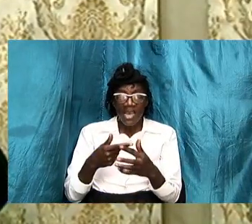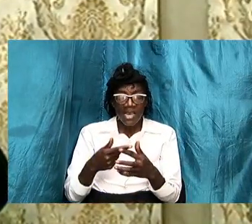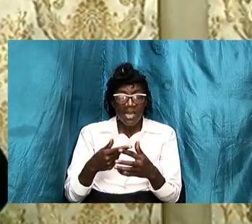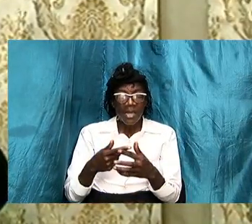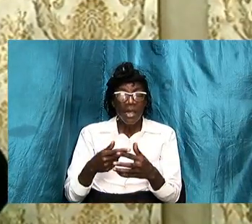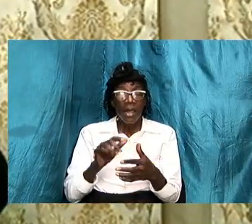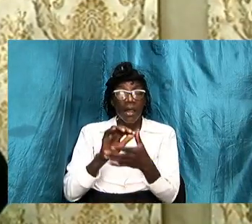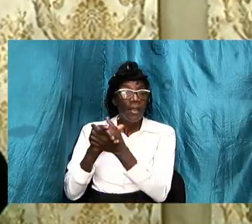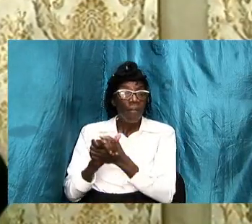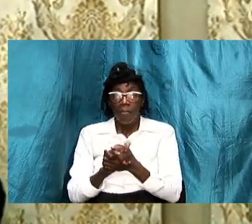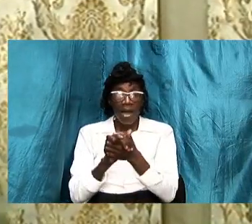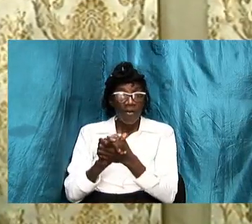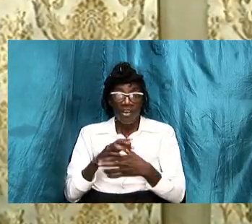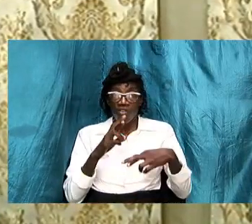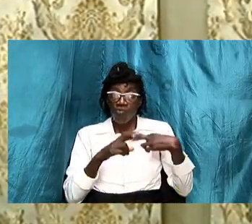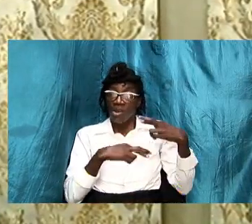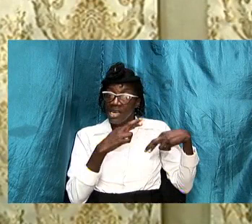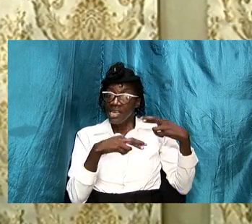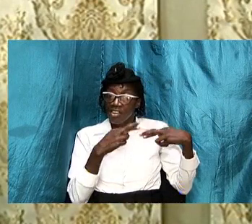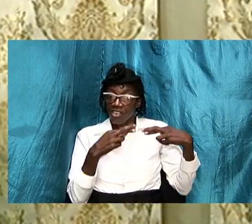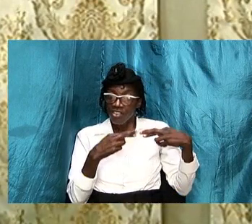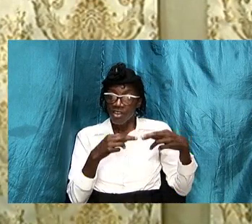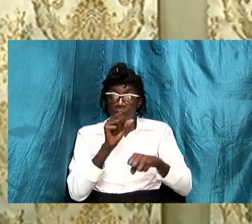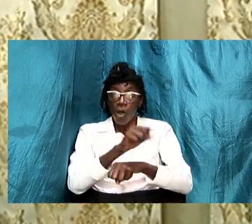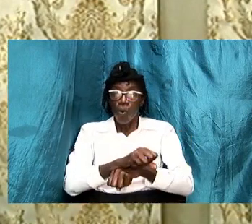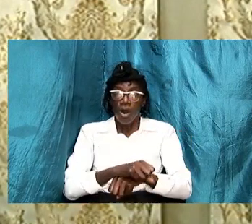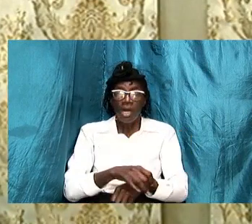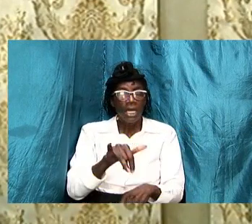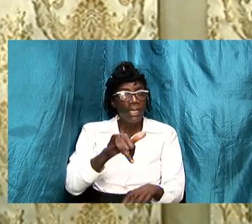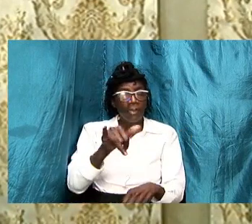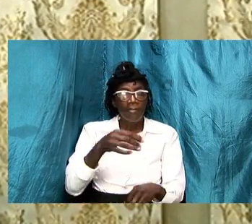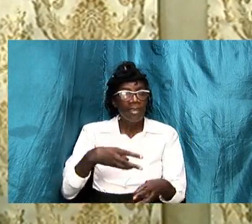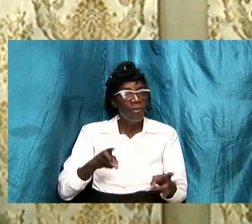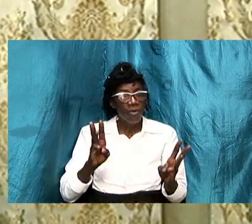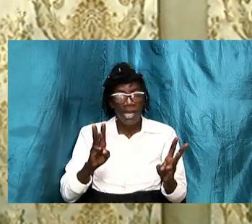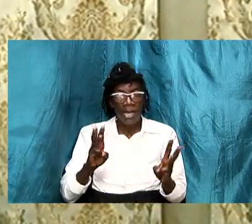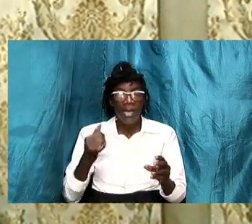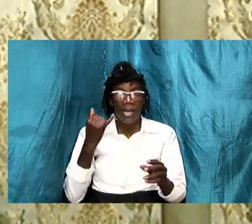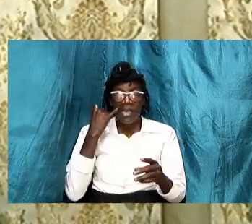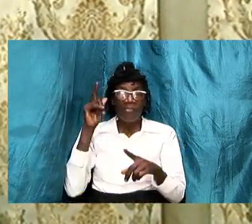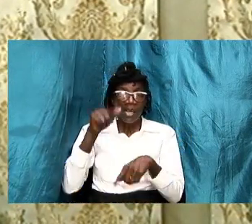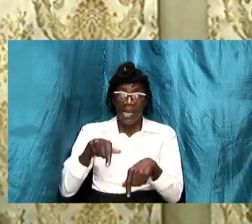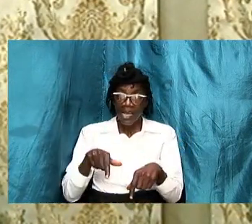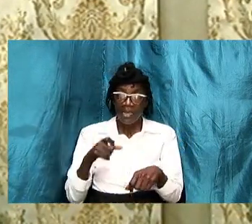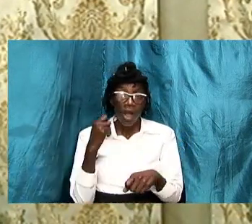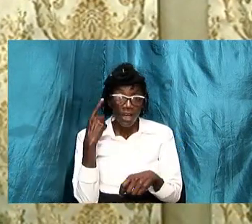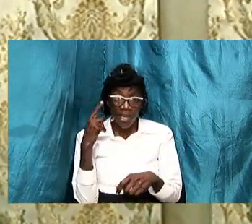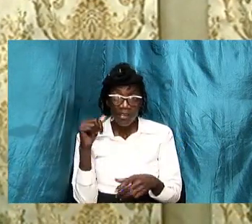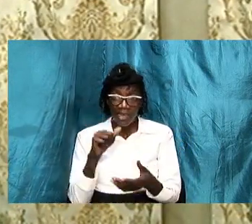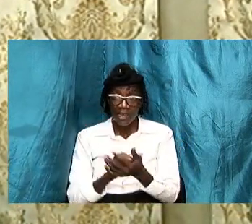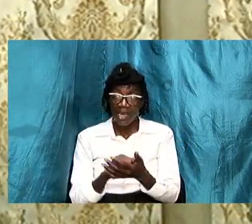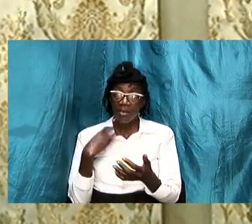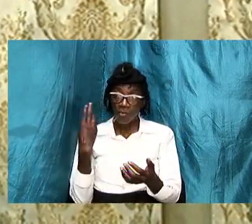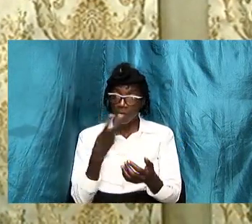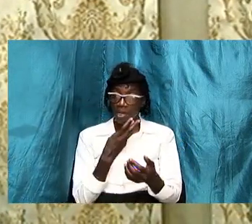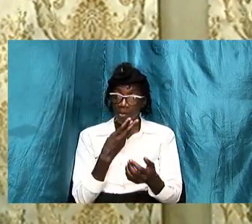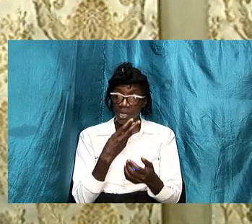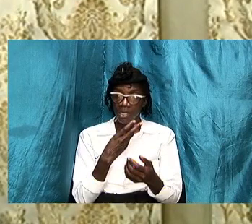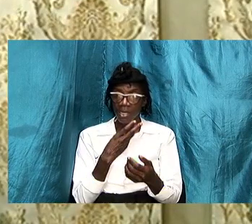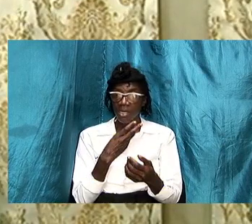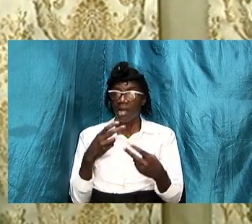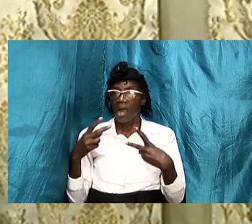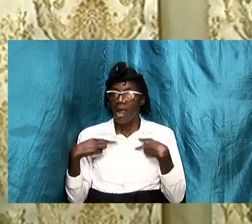to function in a similar way and if we can't grasp that concept we are going to be in a little pickle